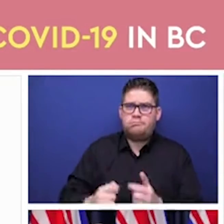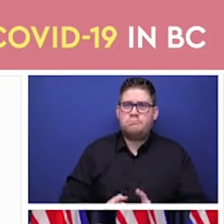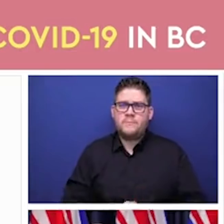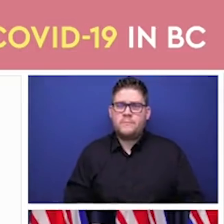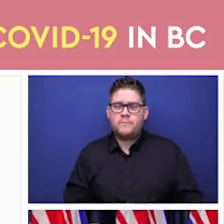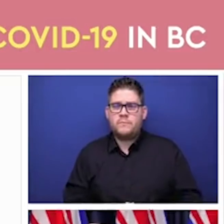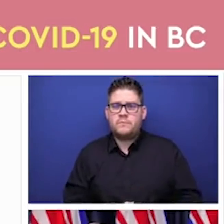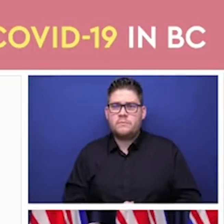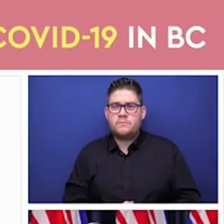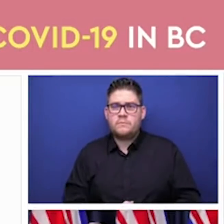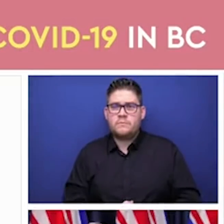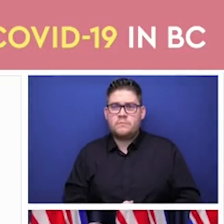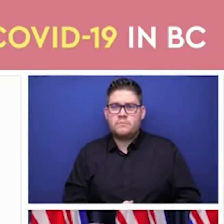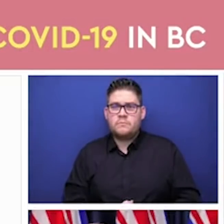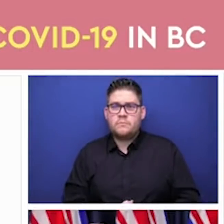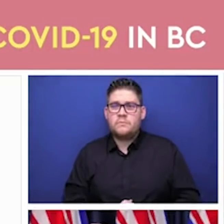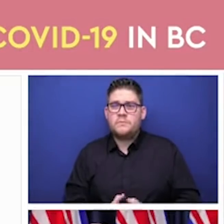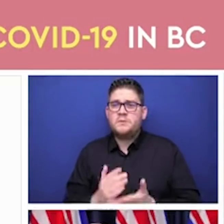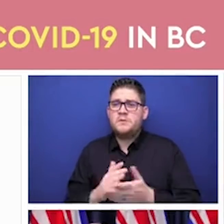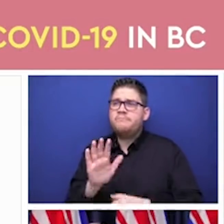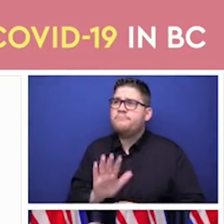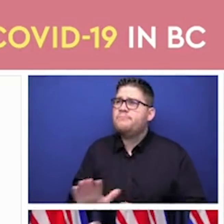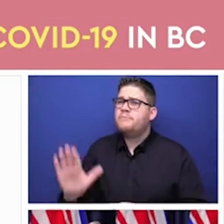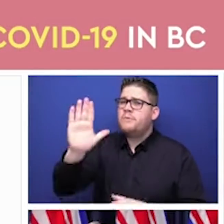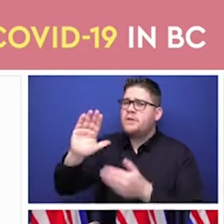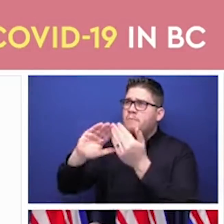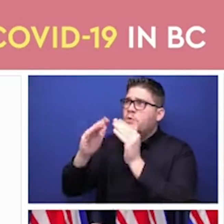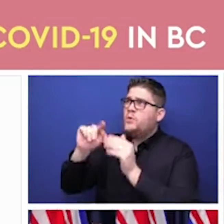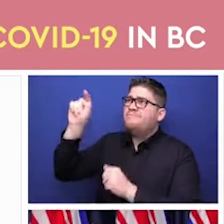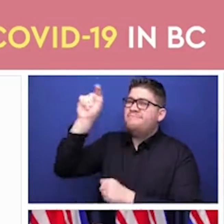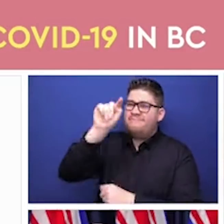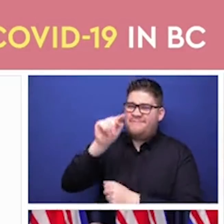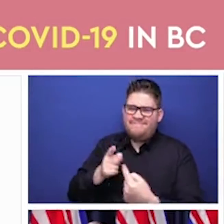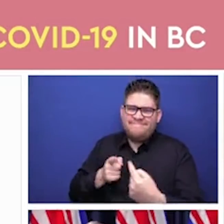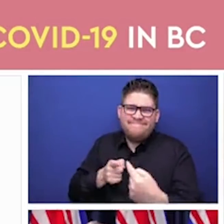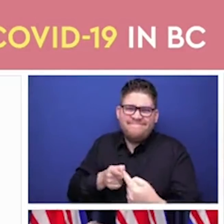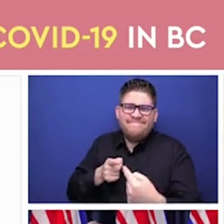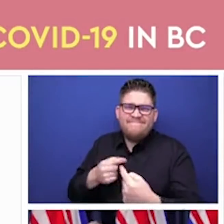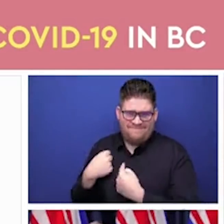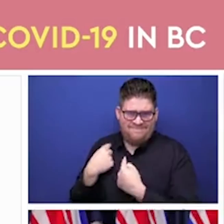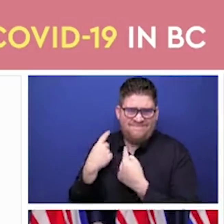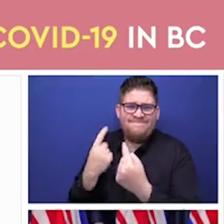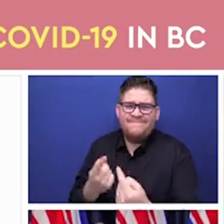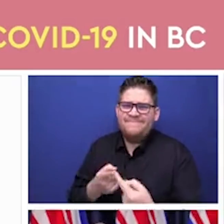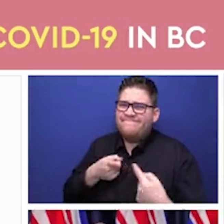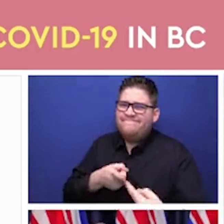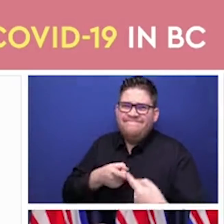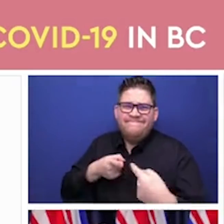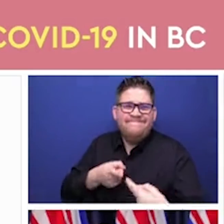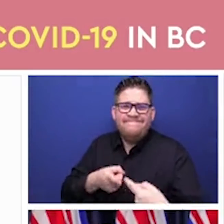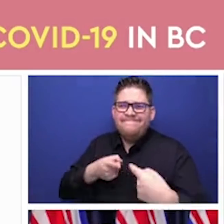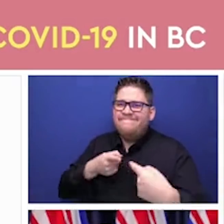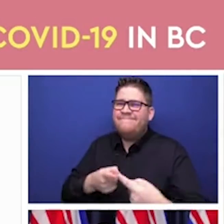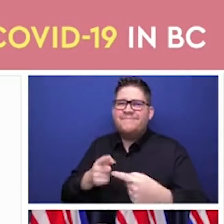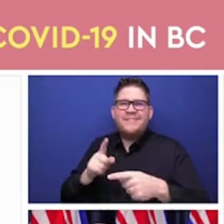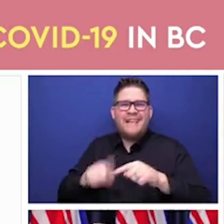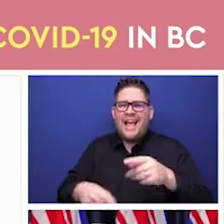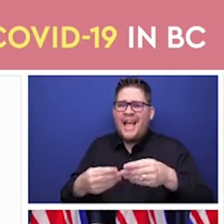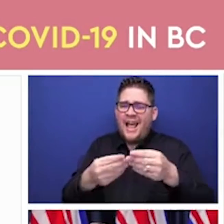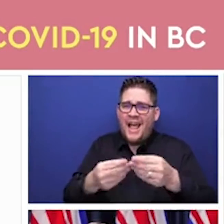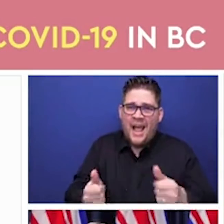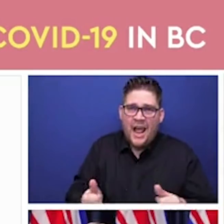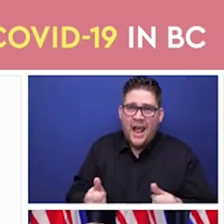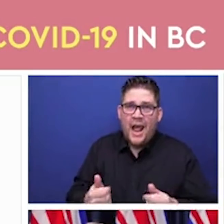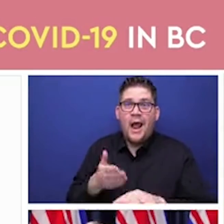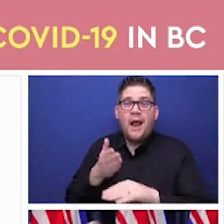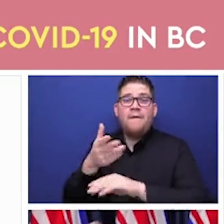close that have persisted and not responded in the way we would like to our foundational public health measures. So I'm going to move